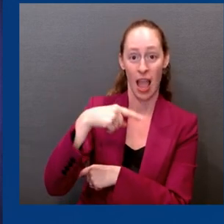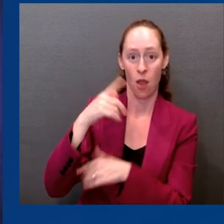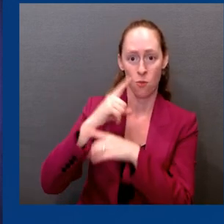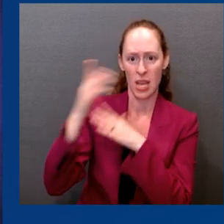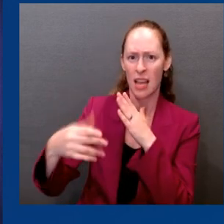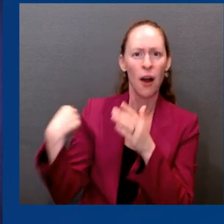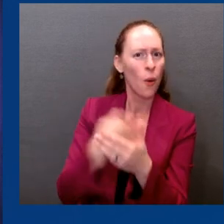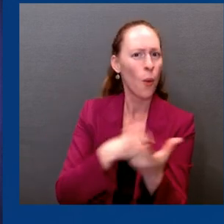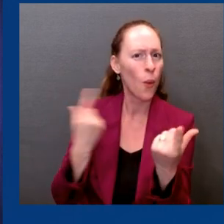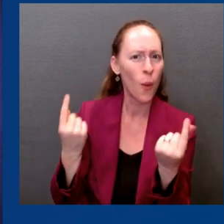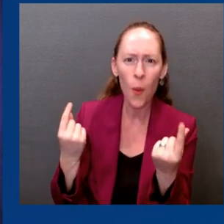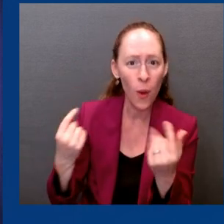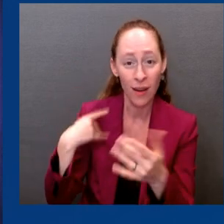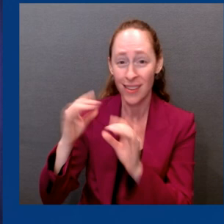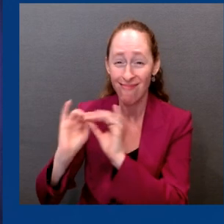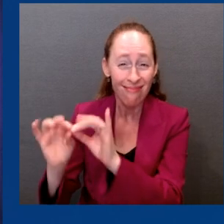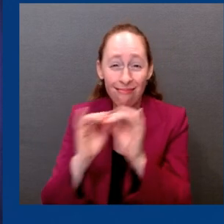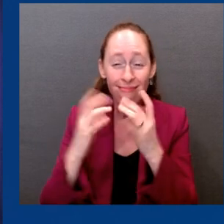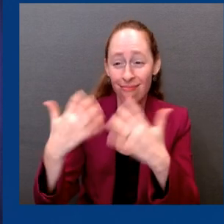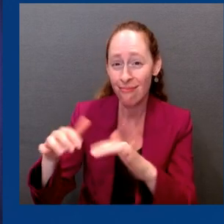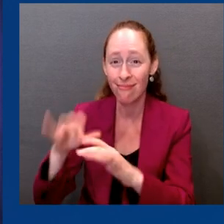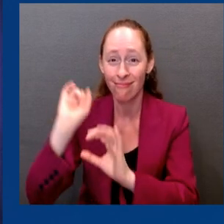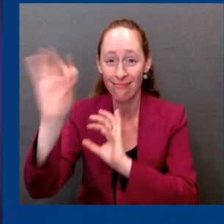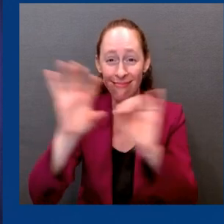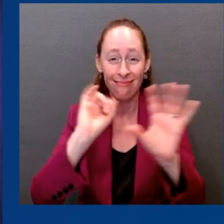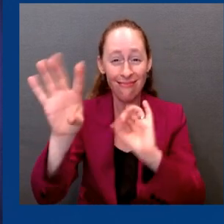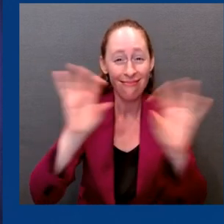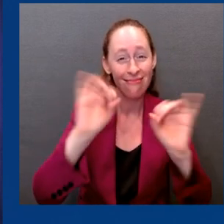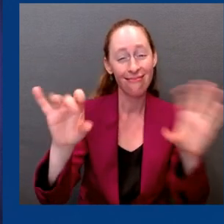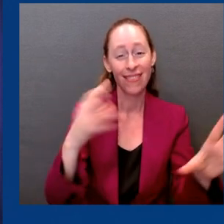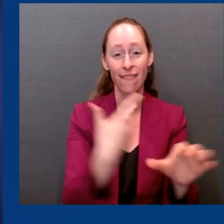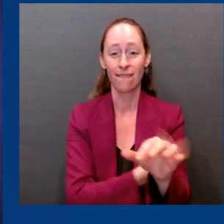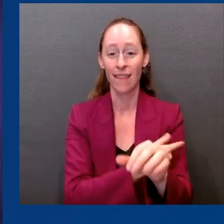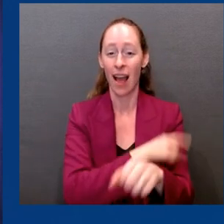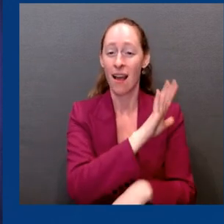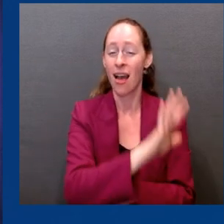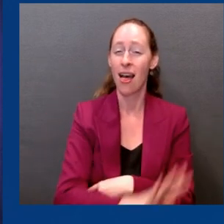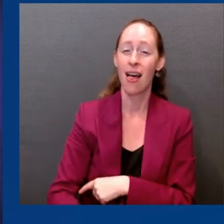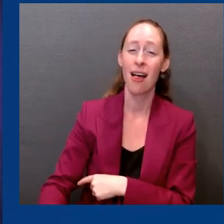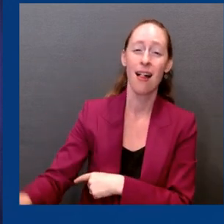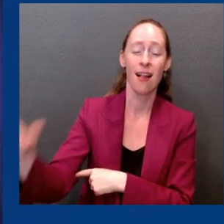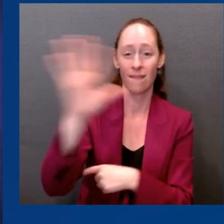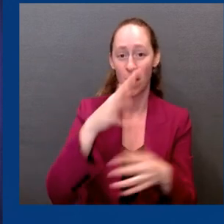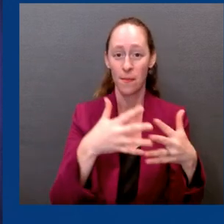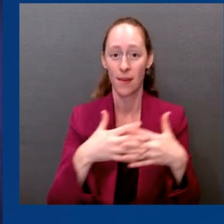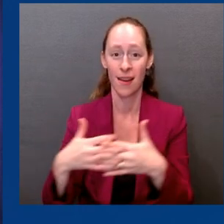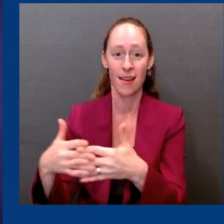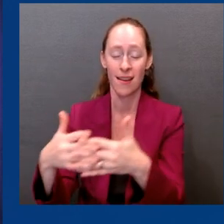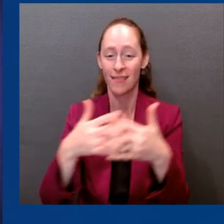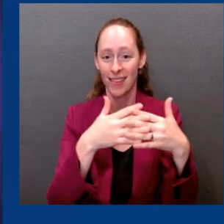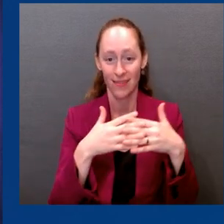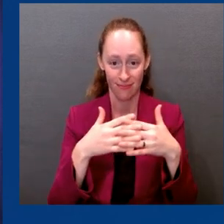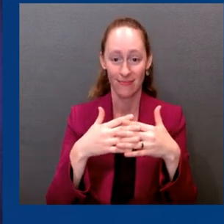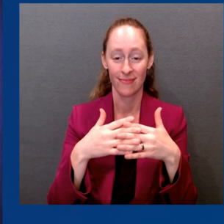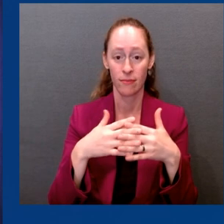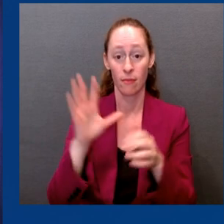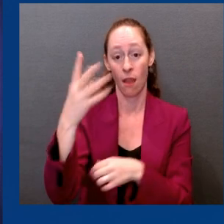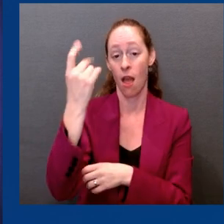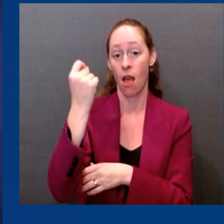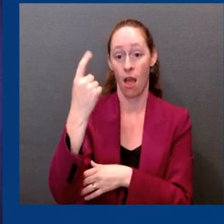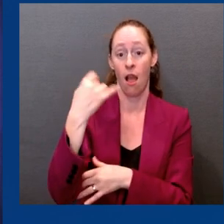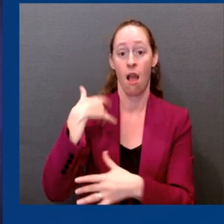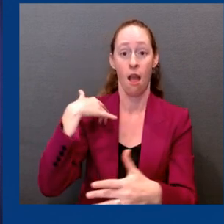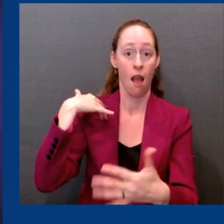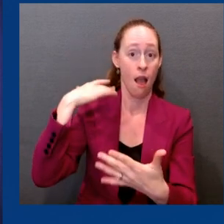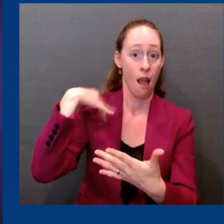country. And before we get into talking more about the vaccines, the vaccination programs, let me first turn to Dr. Tony Fauci, everybody knows